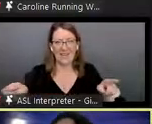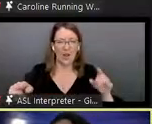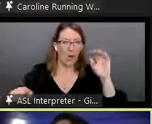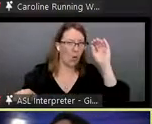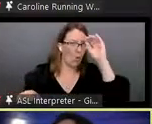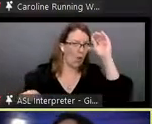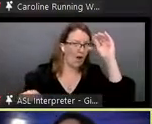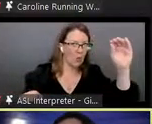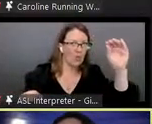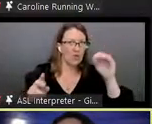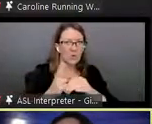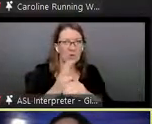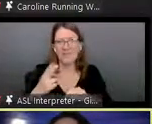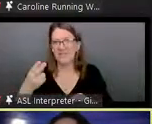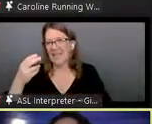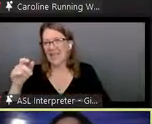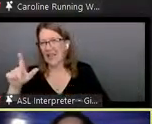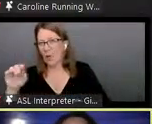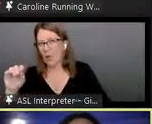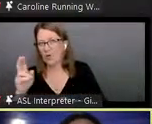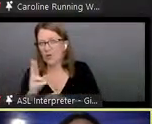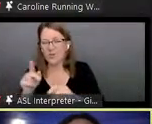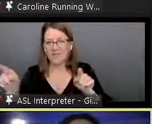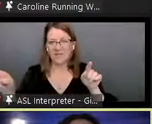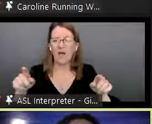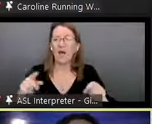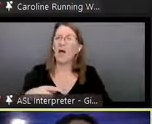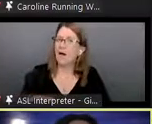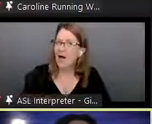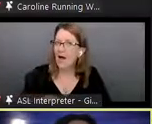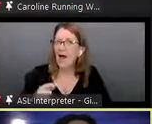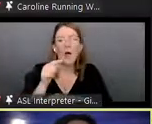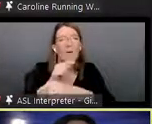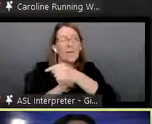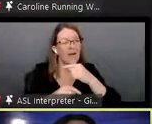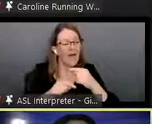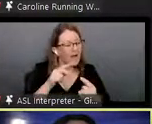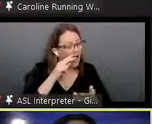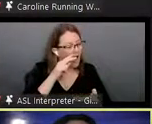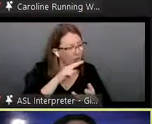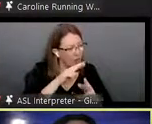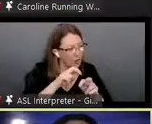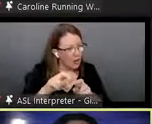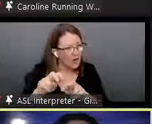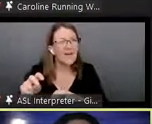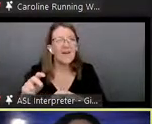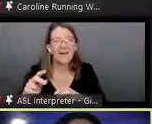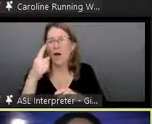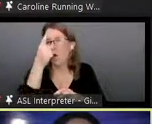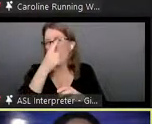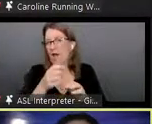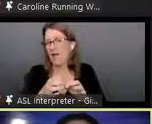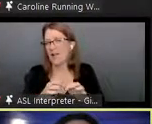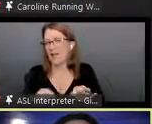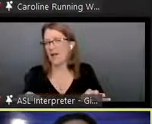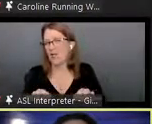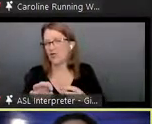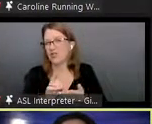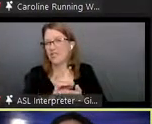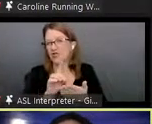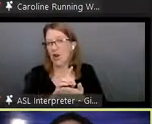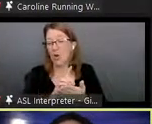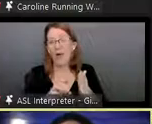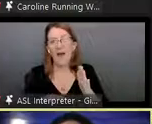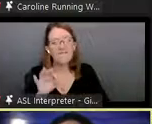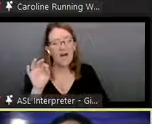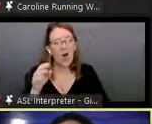and hilo usage of haave but then i went back and i looked in the hawaiian language one of the hawaiian language dictionaries and saw that